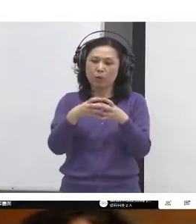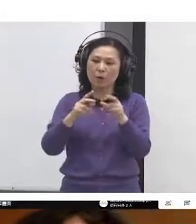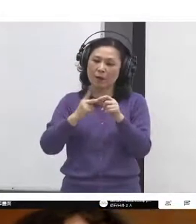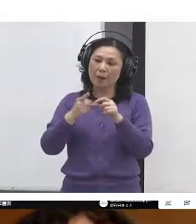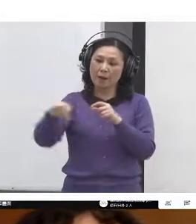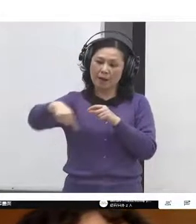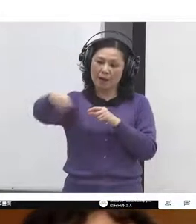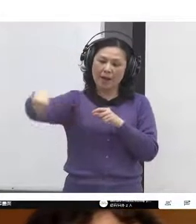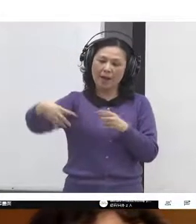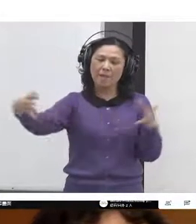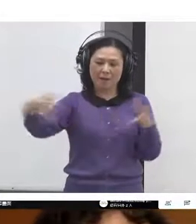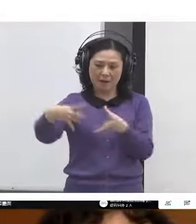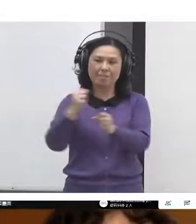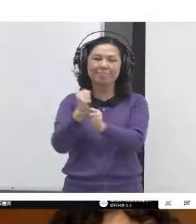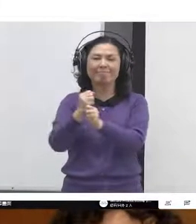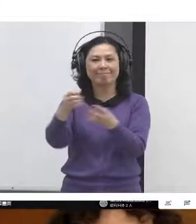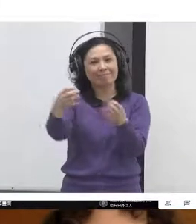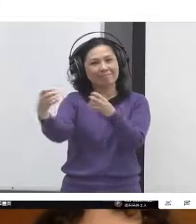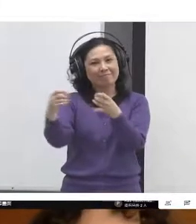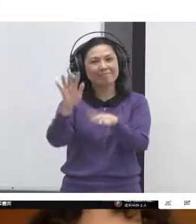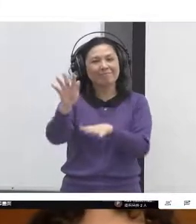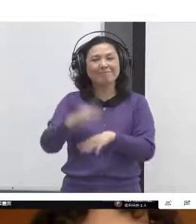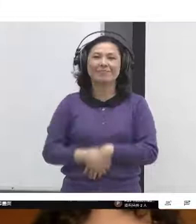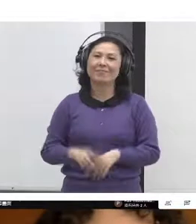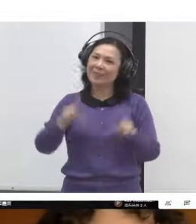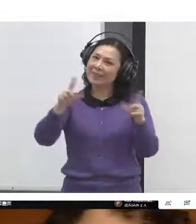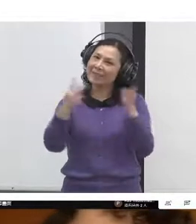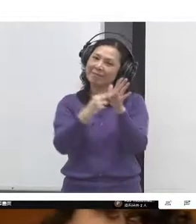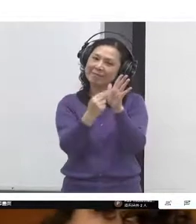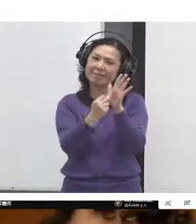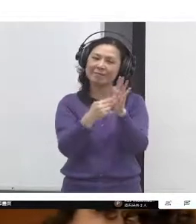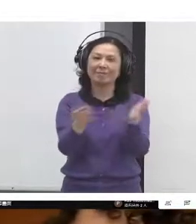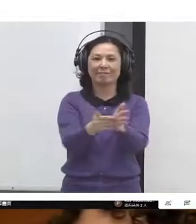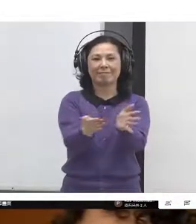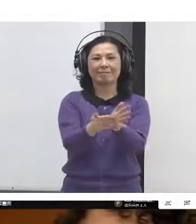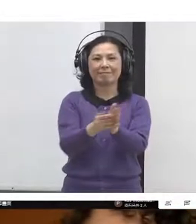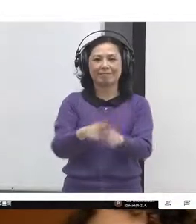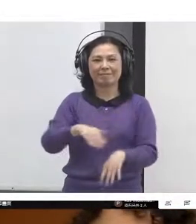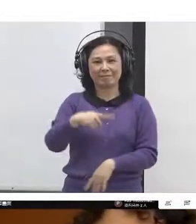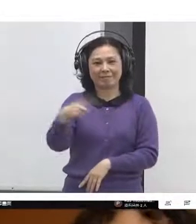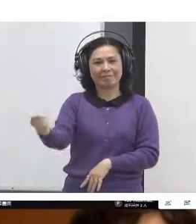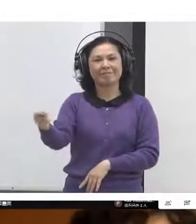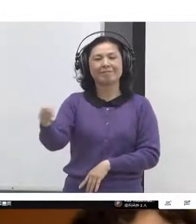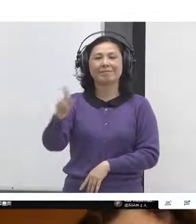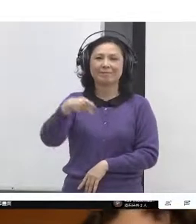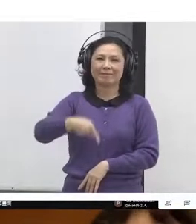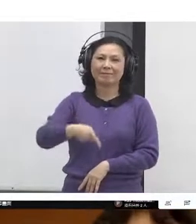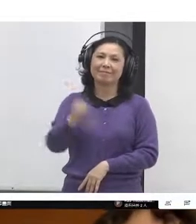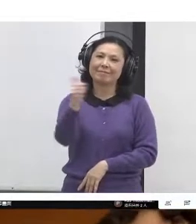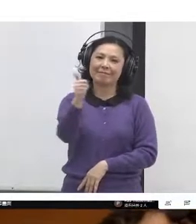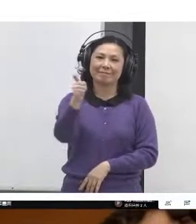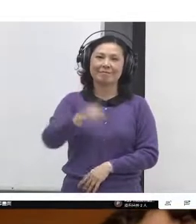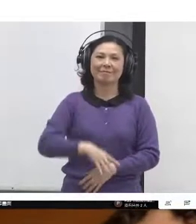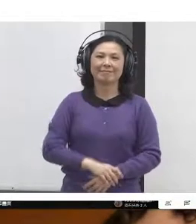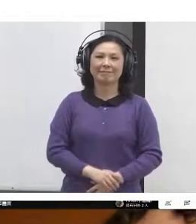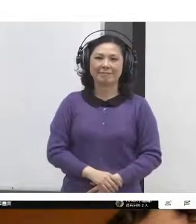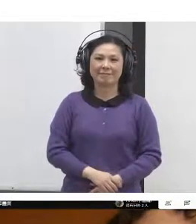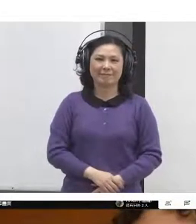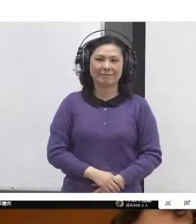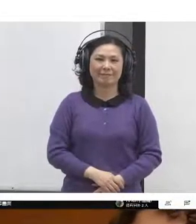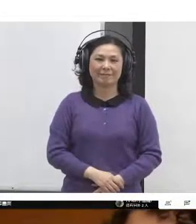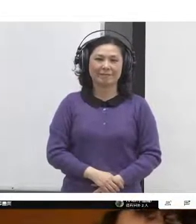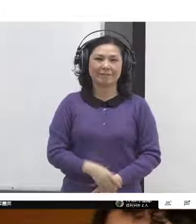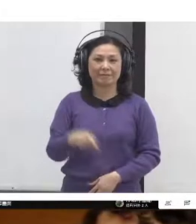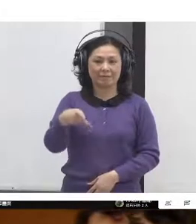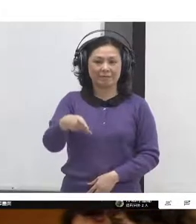So, I'm going to stop here and excitedly hand it over to Paul for a deeper slice into what Ext